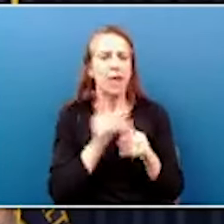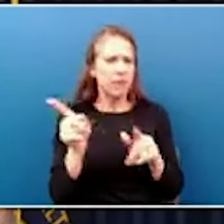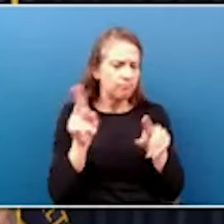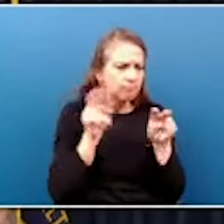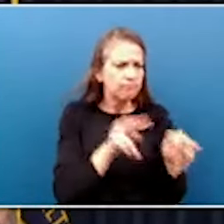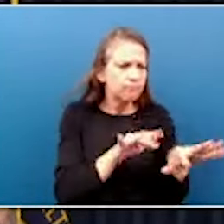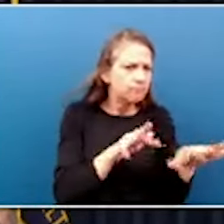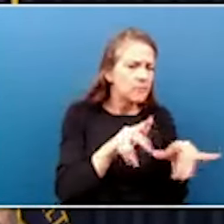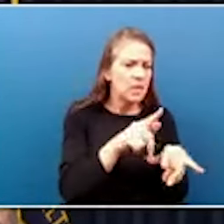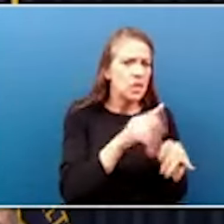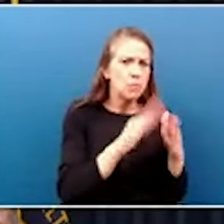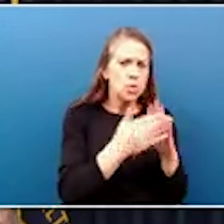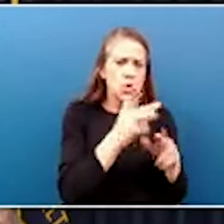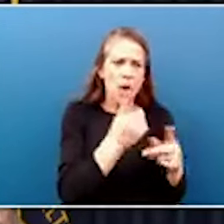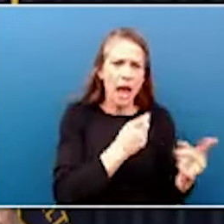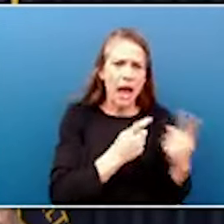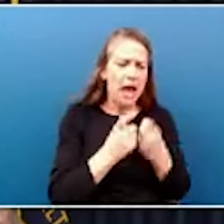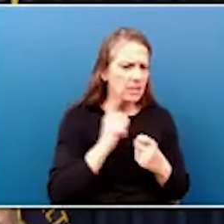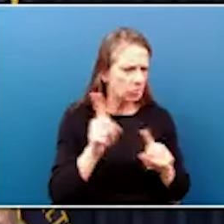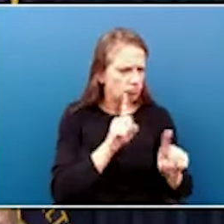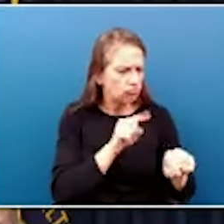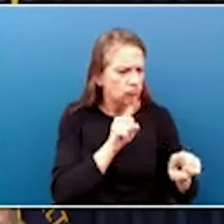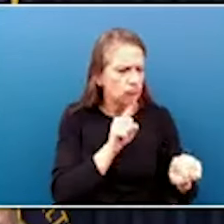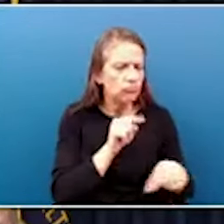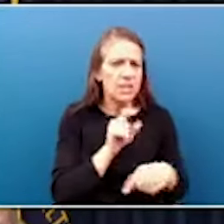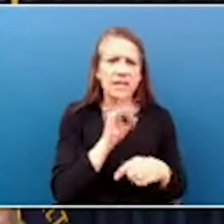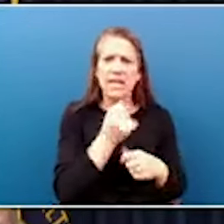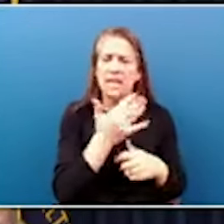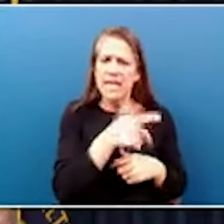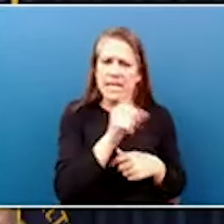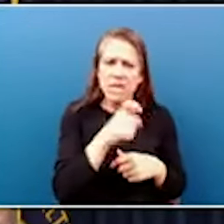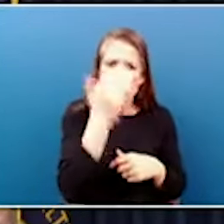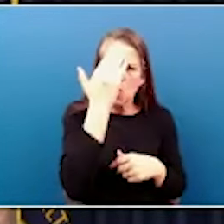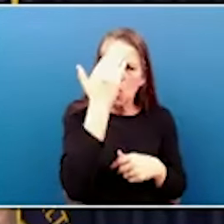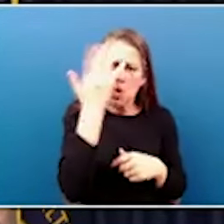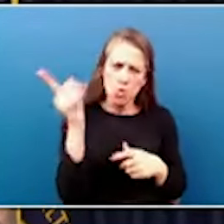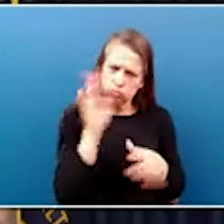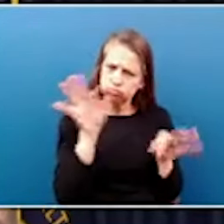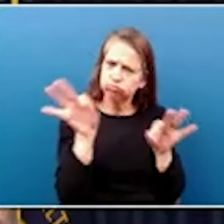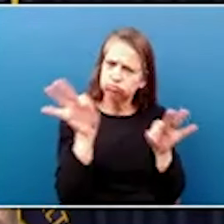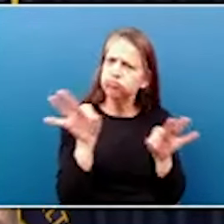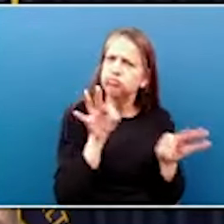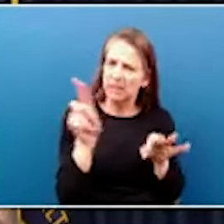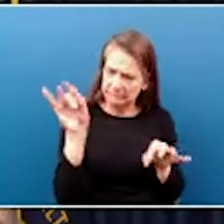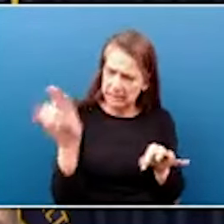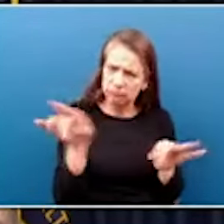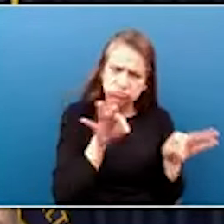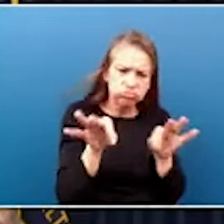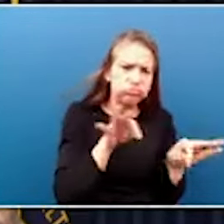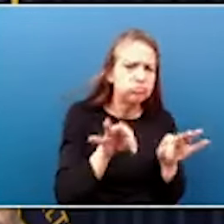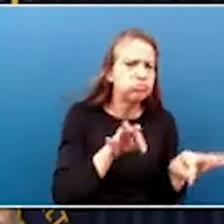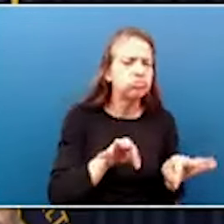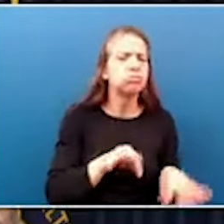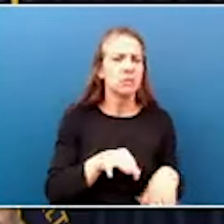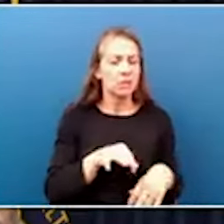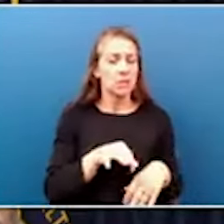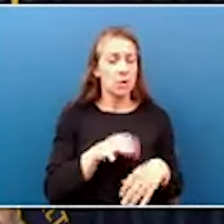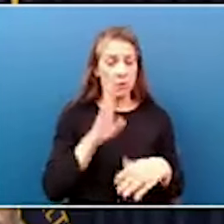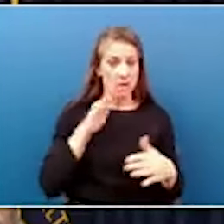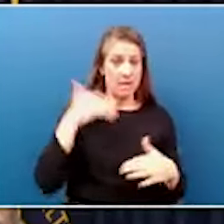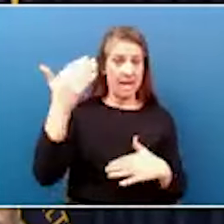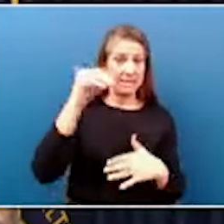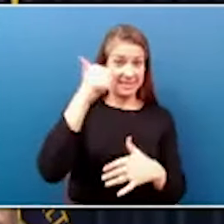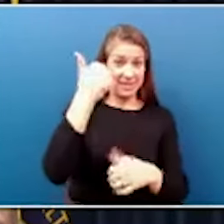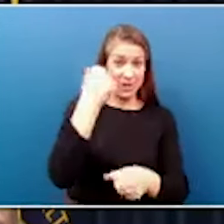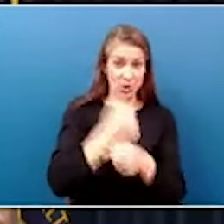concern, whatever anybody needed about the project, they came to them. And so over the next 10 years, you know, $1